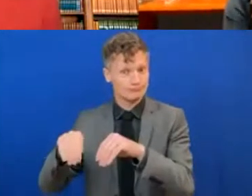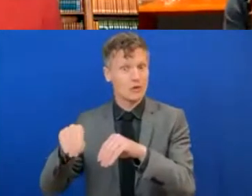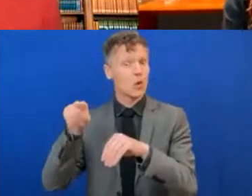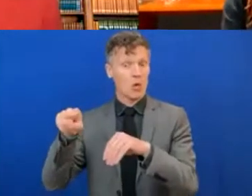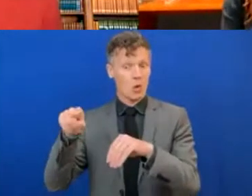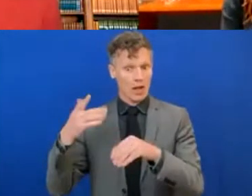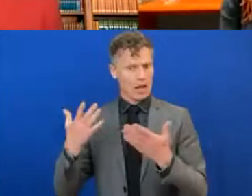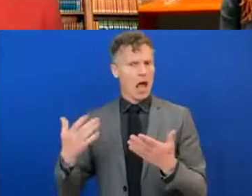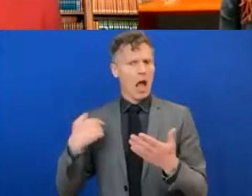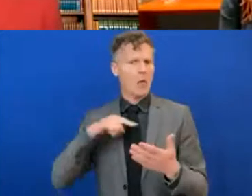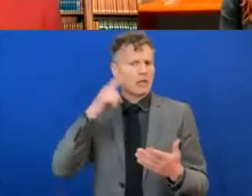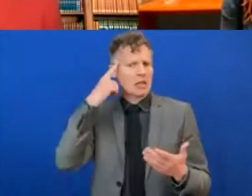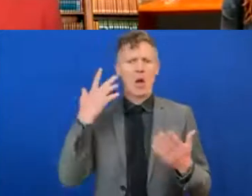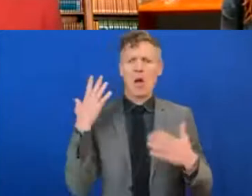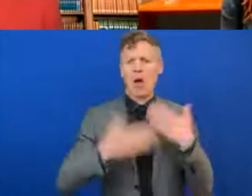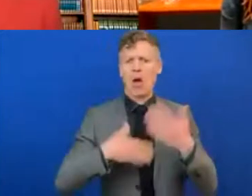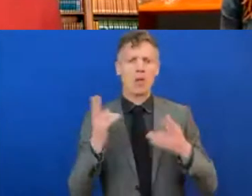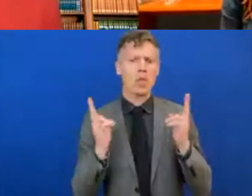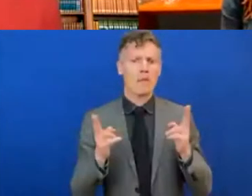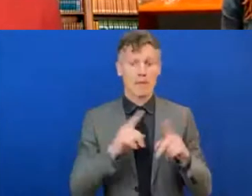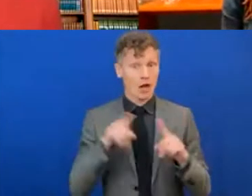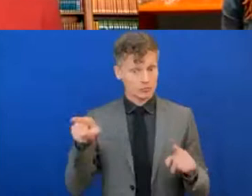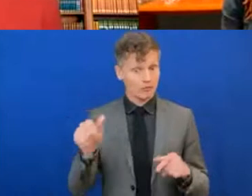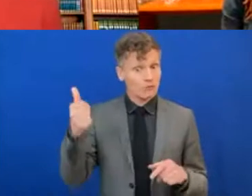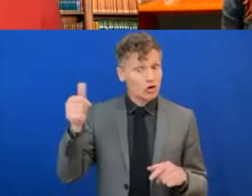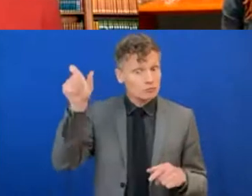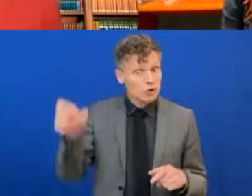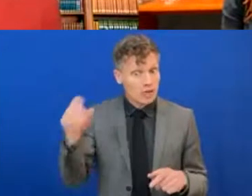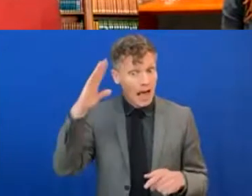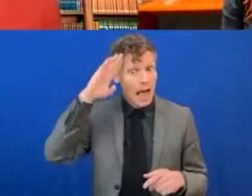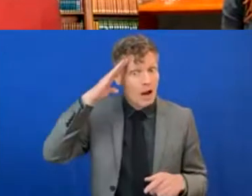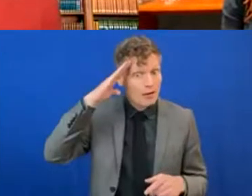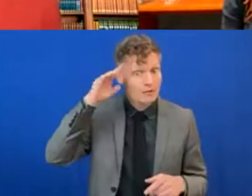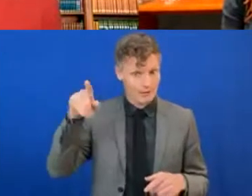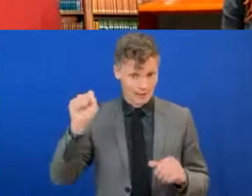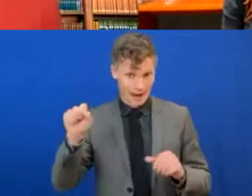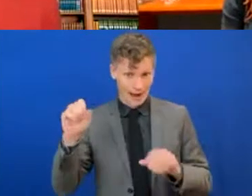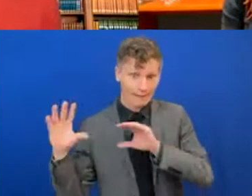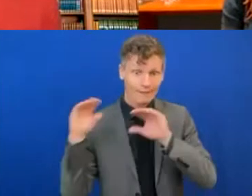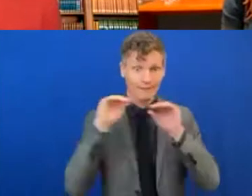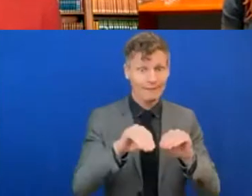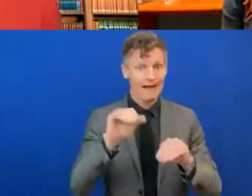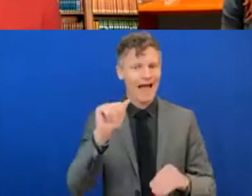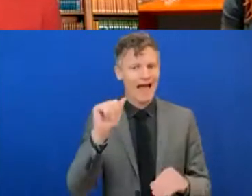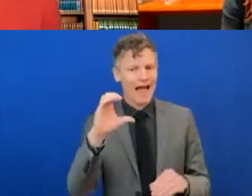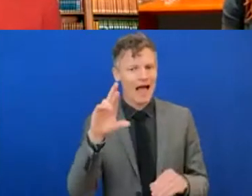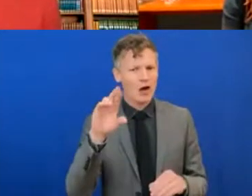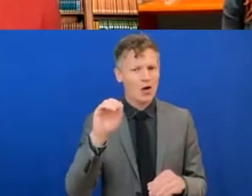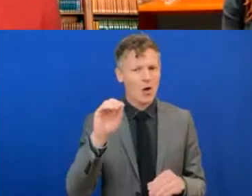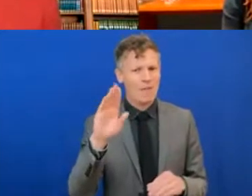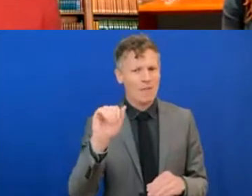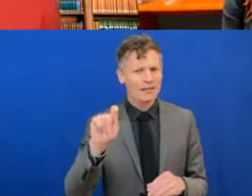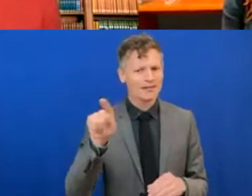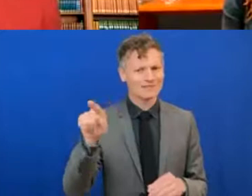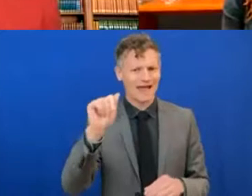was the first person to put textbooks on Adobe Acrobat. And she was the first person to install, basically, Microsoft Word for every school so that every